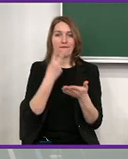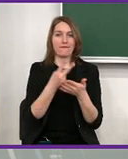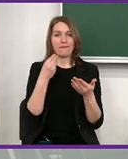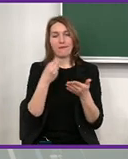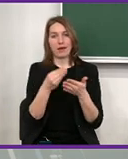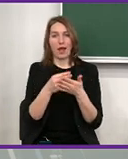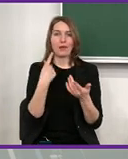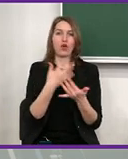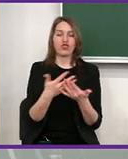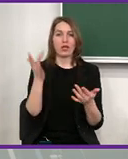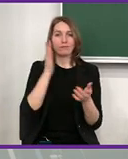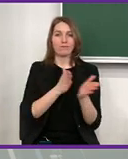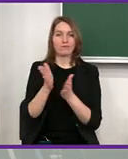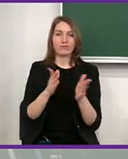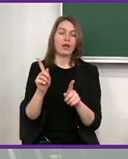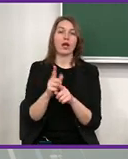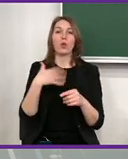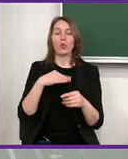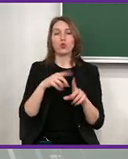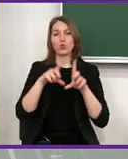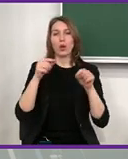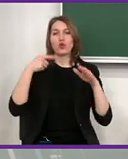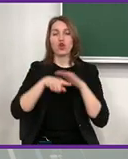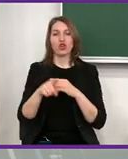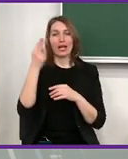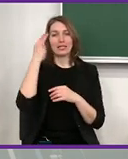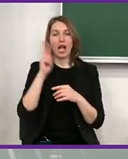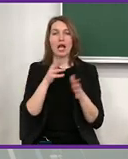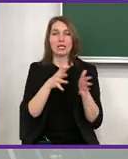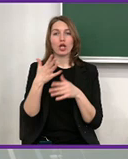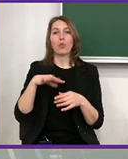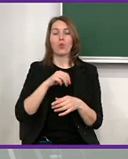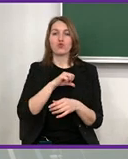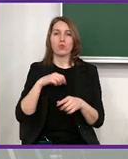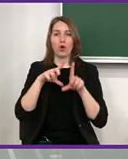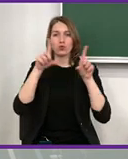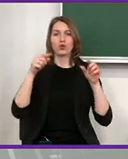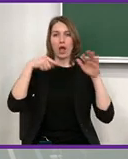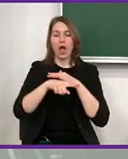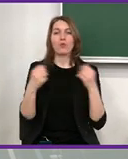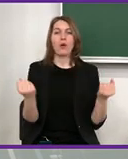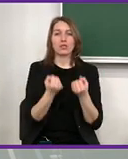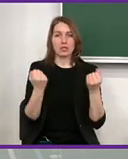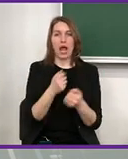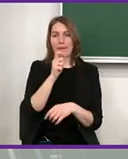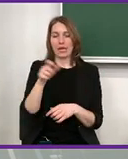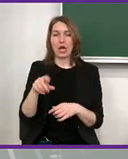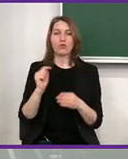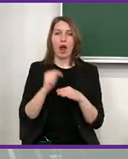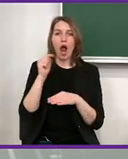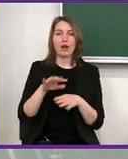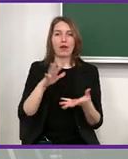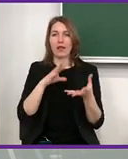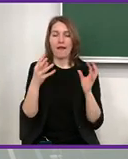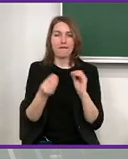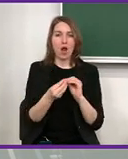assessed various consequences from various points of view, like our internal risks, risks that affect our employees,